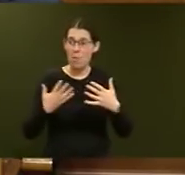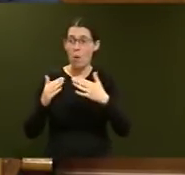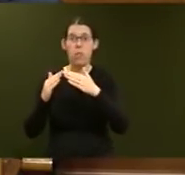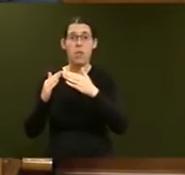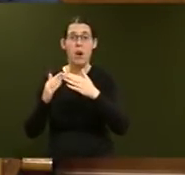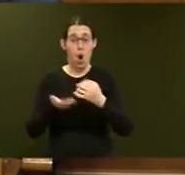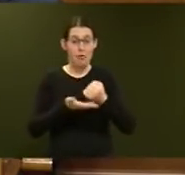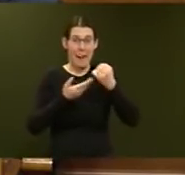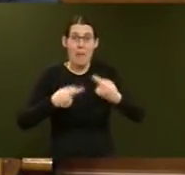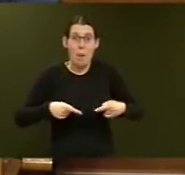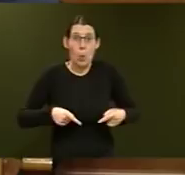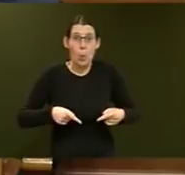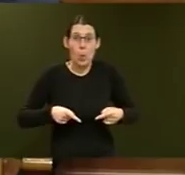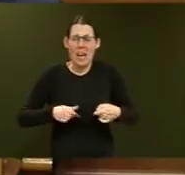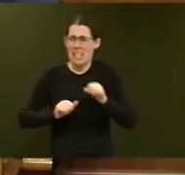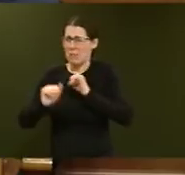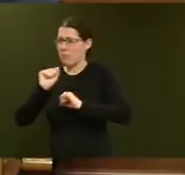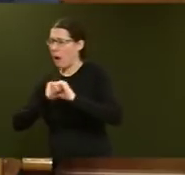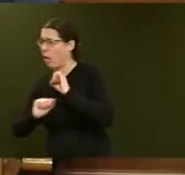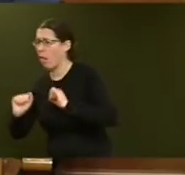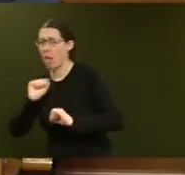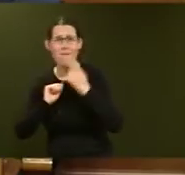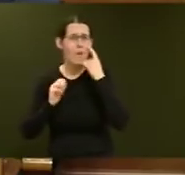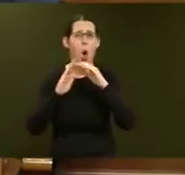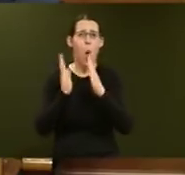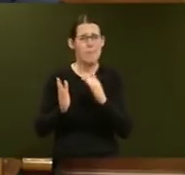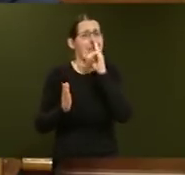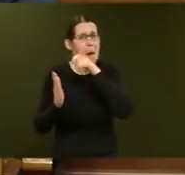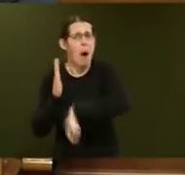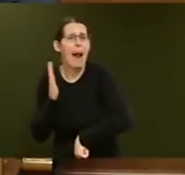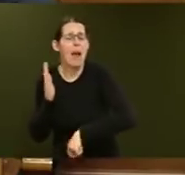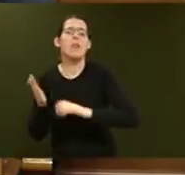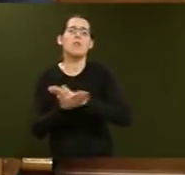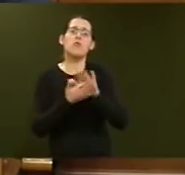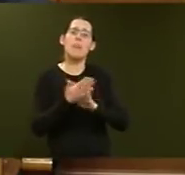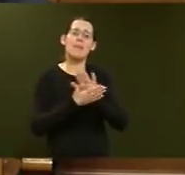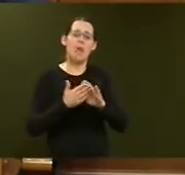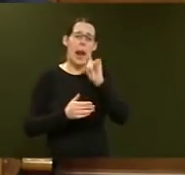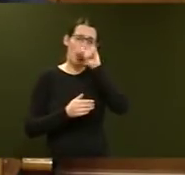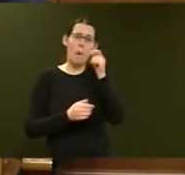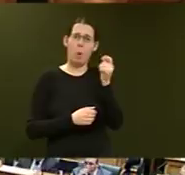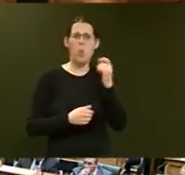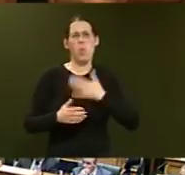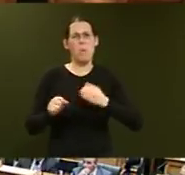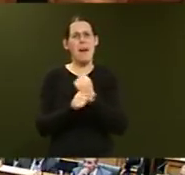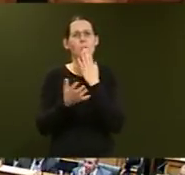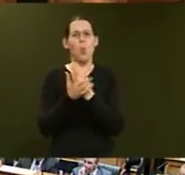can buy. We knew that we needed to make sure that KiwiBuild actually responds to families in need.